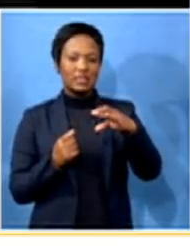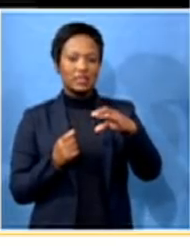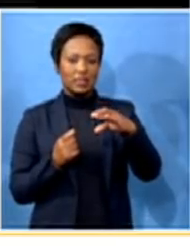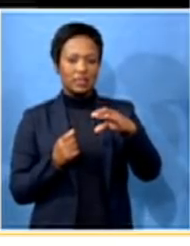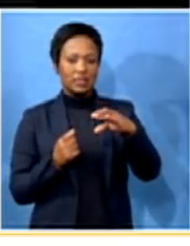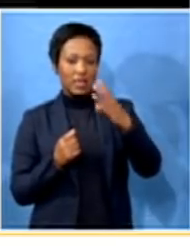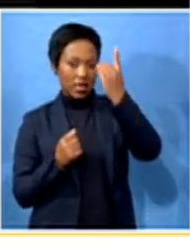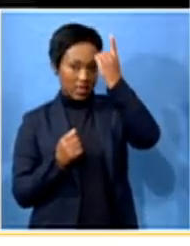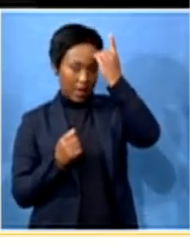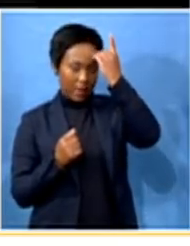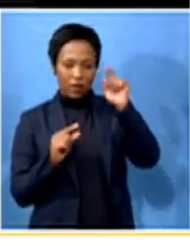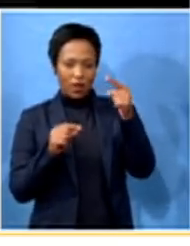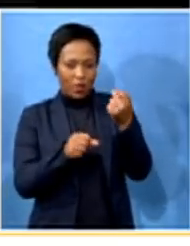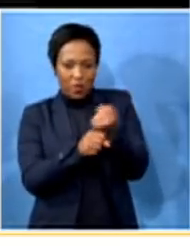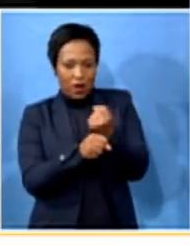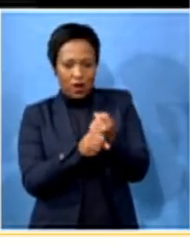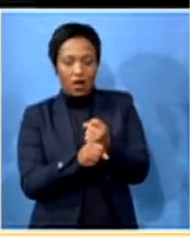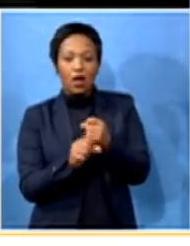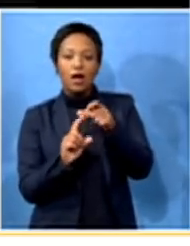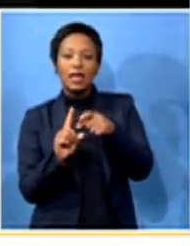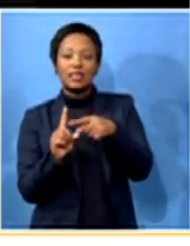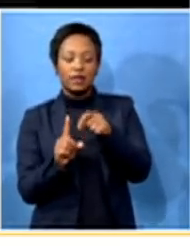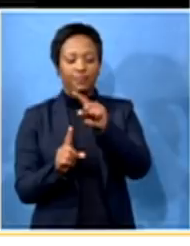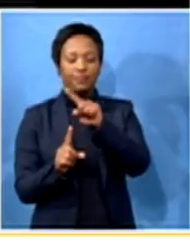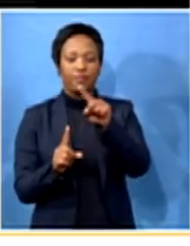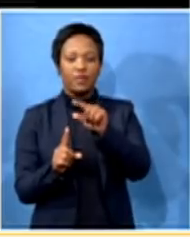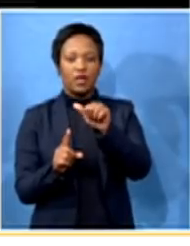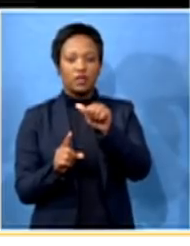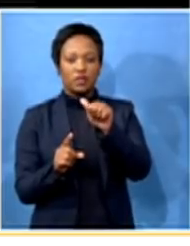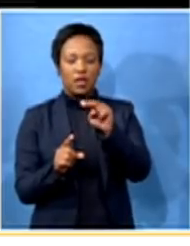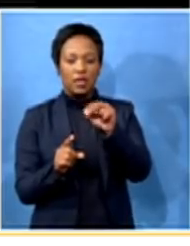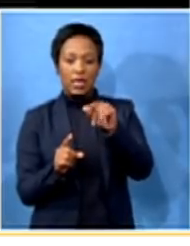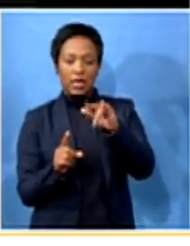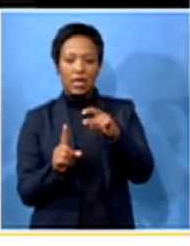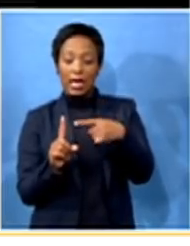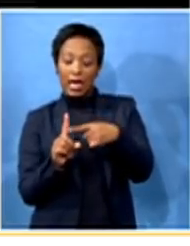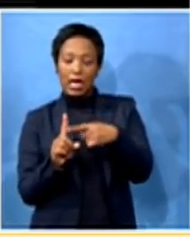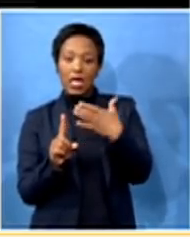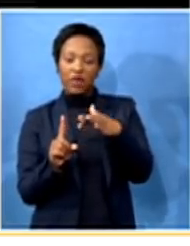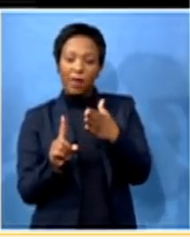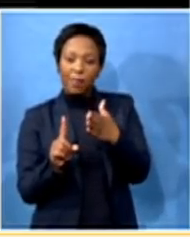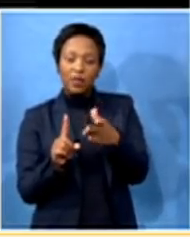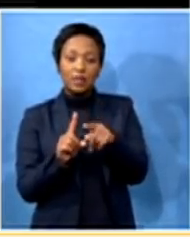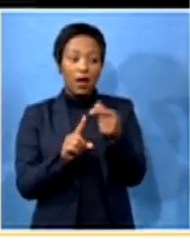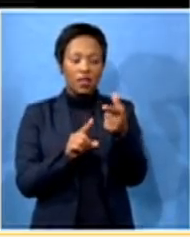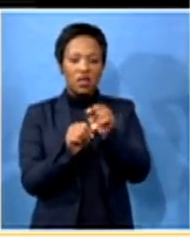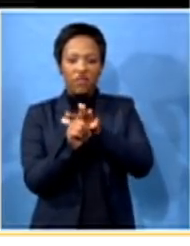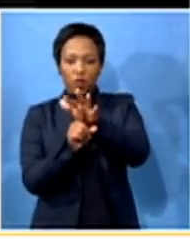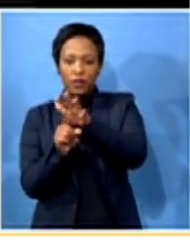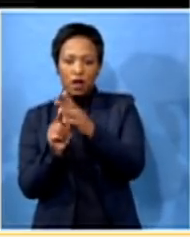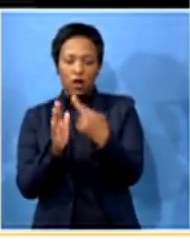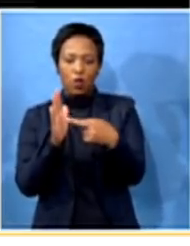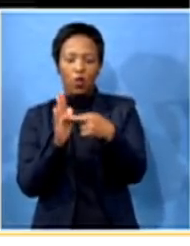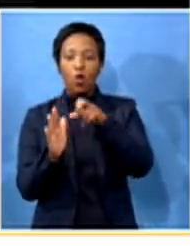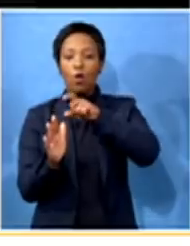function unless Zandile Kumete is there in some or other influential role because otherwise the